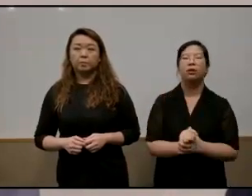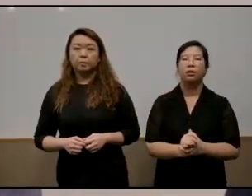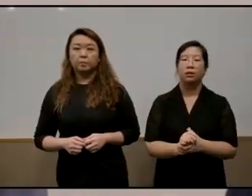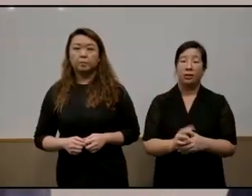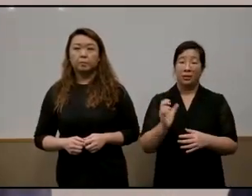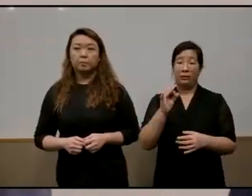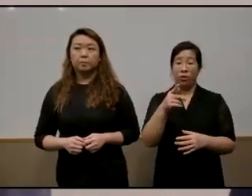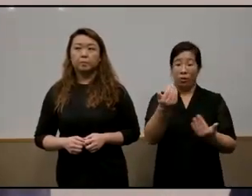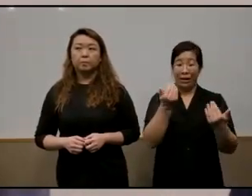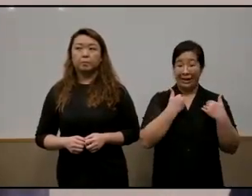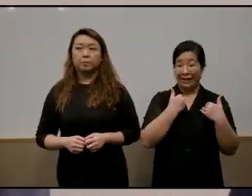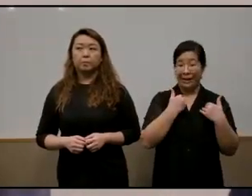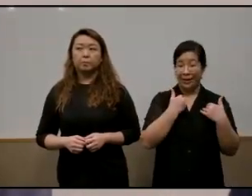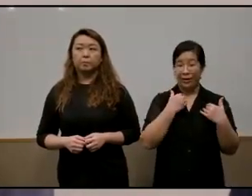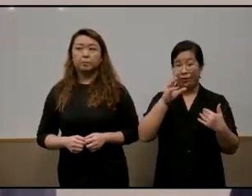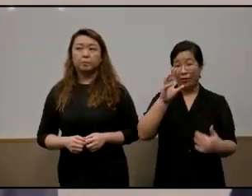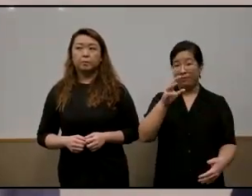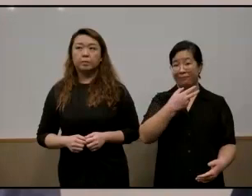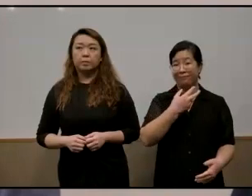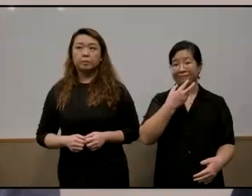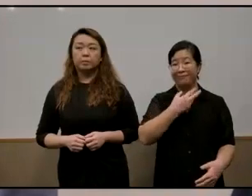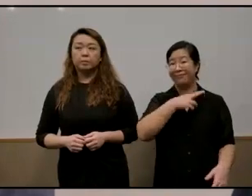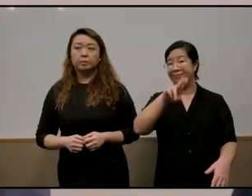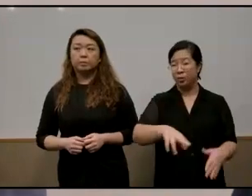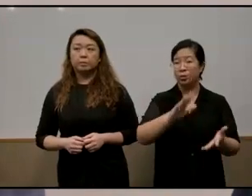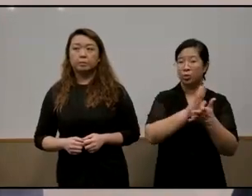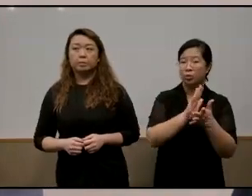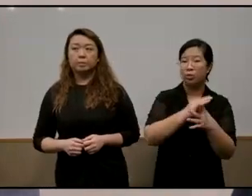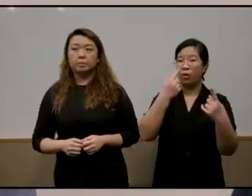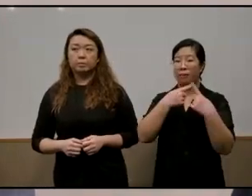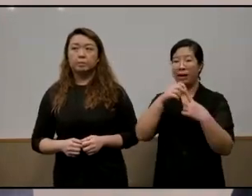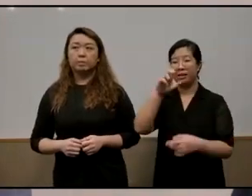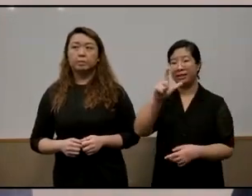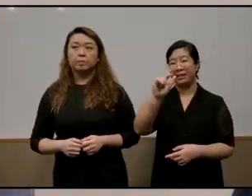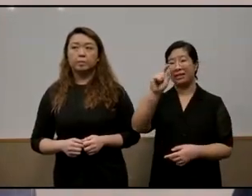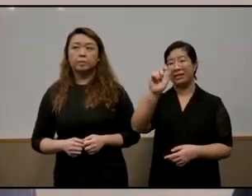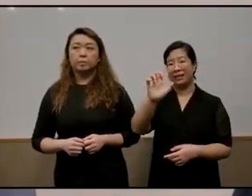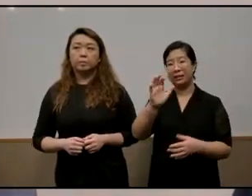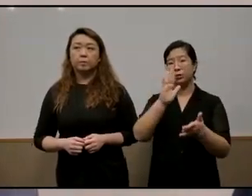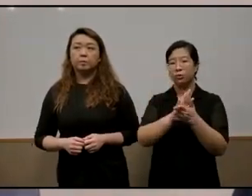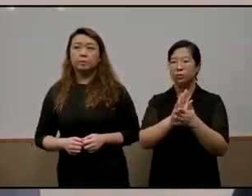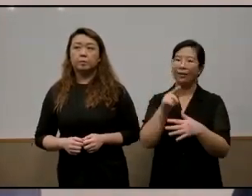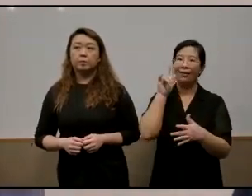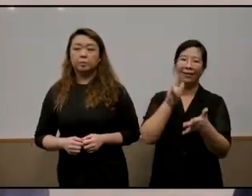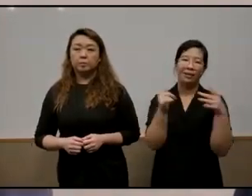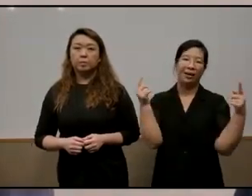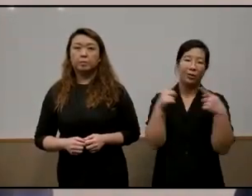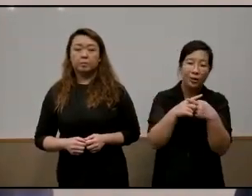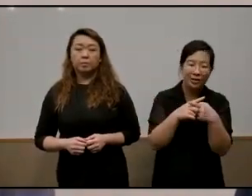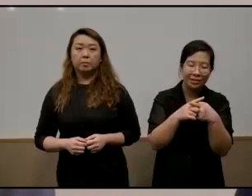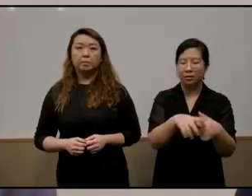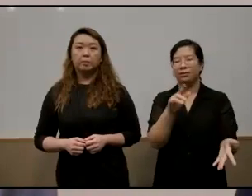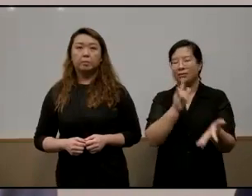have a missionary school which is also an elite school then you have a contradiction in terms and that is a